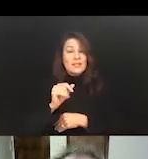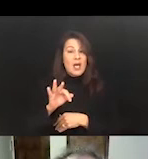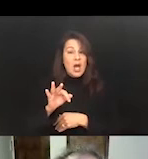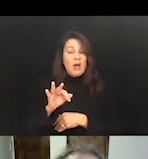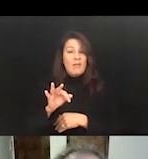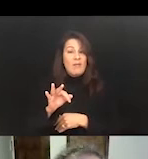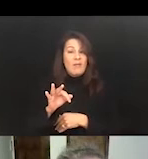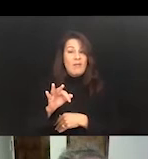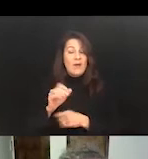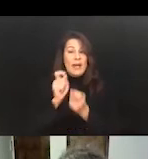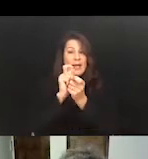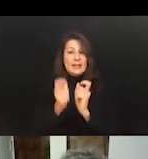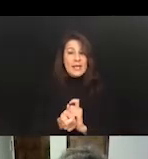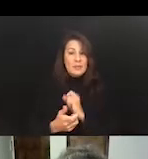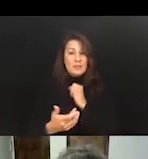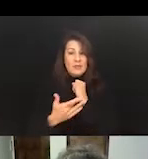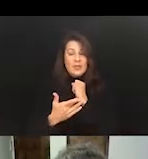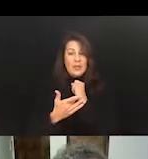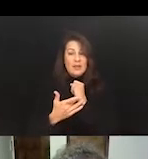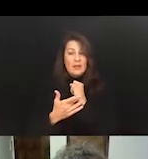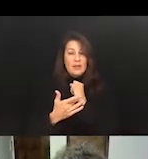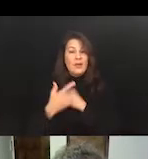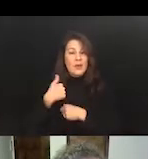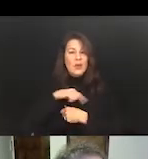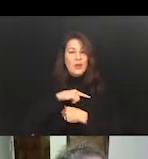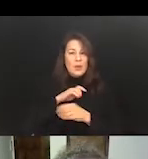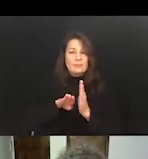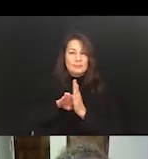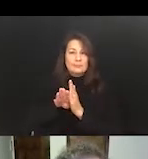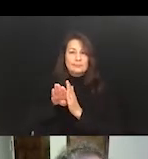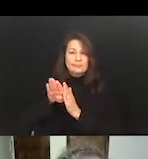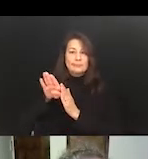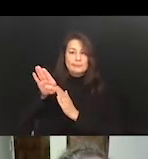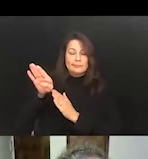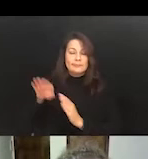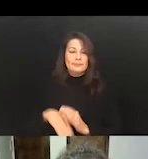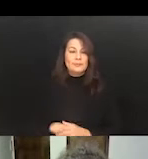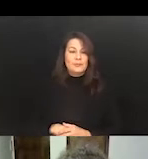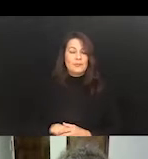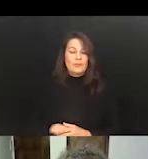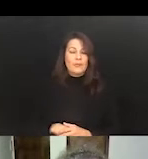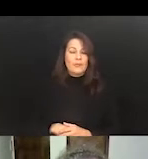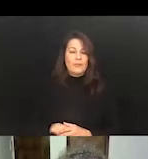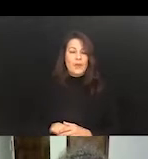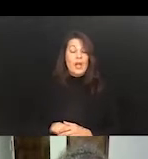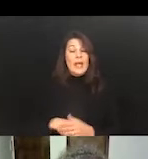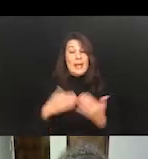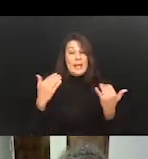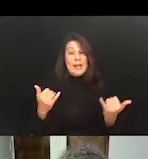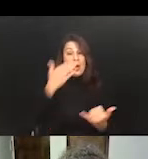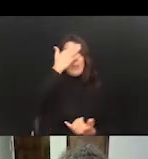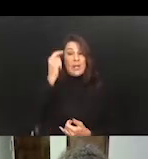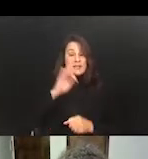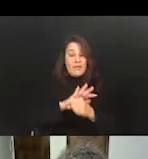And in the, and as we're sort of seeing the world of COVID has been this accelerant, the need for